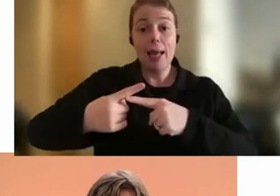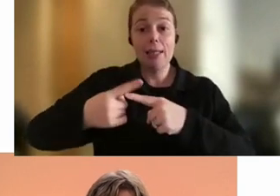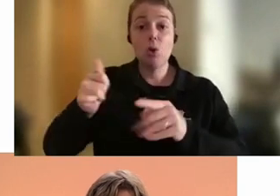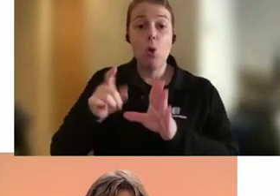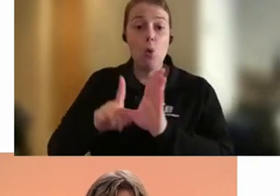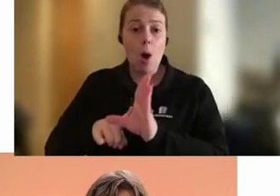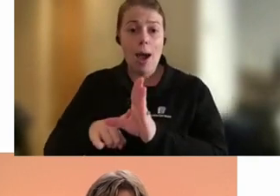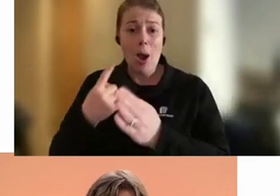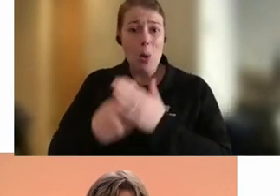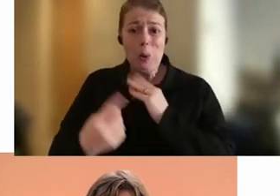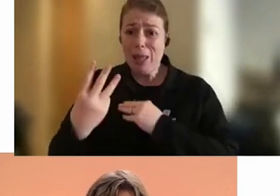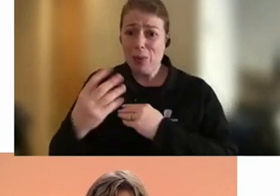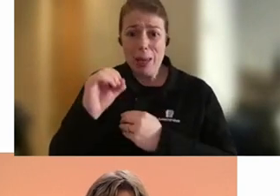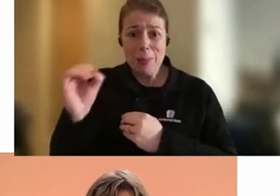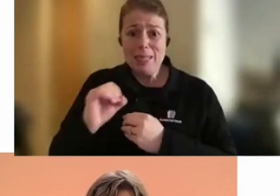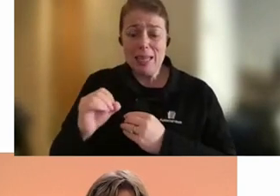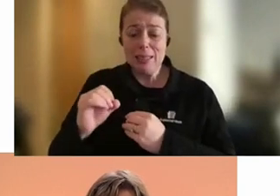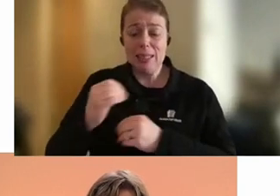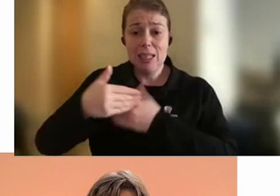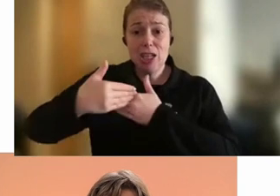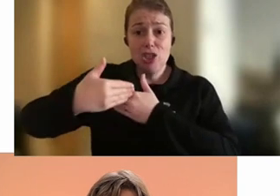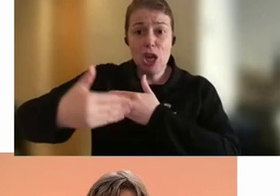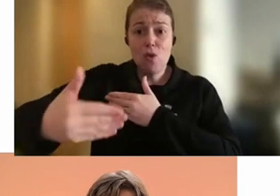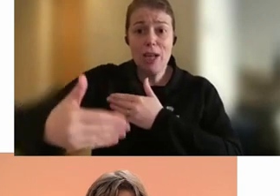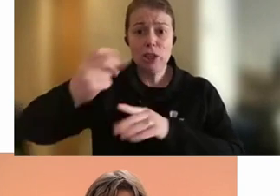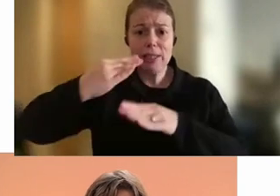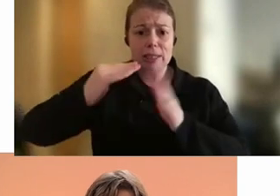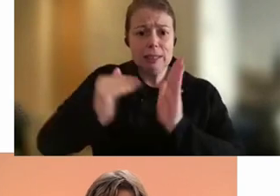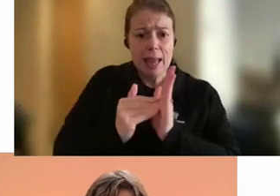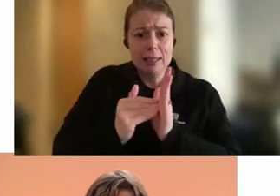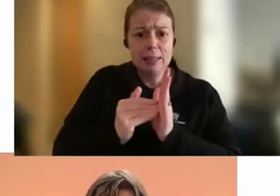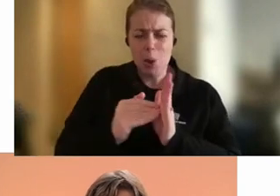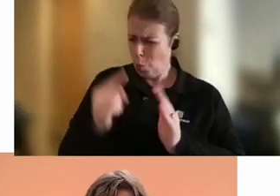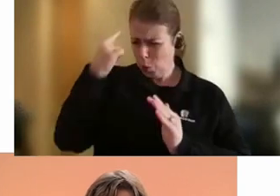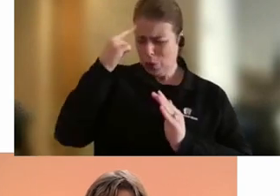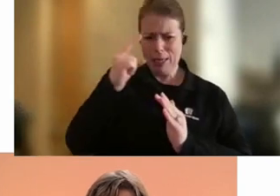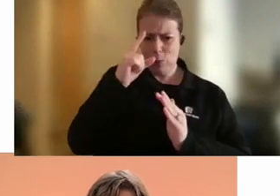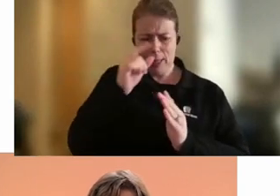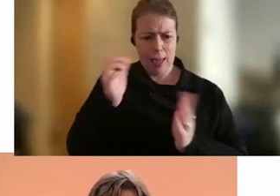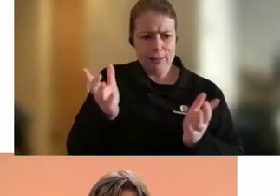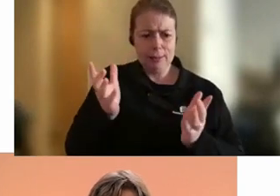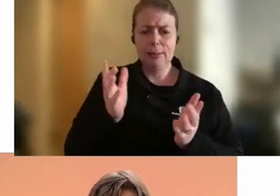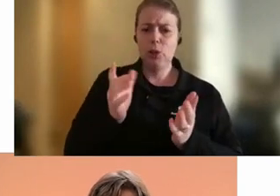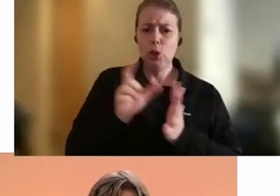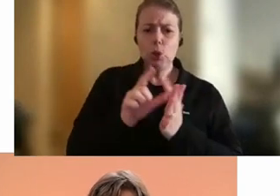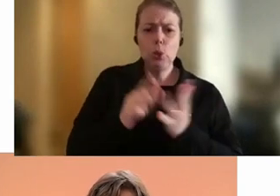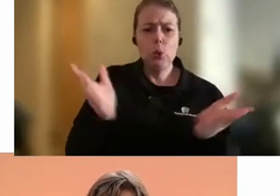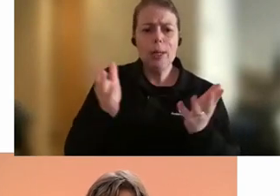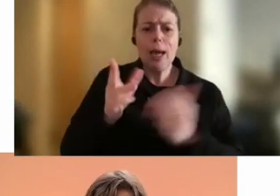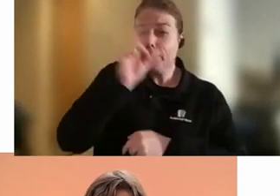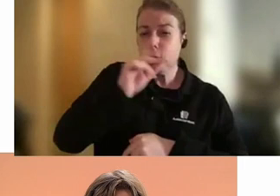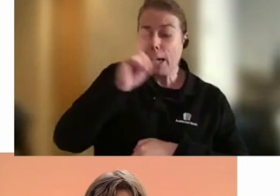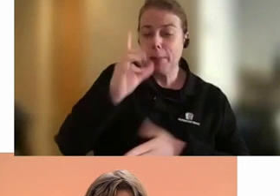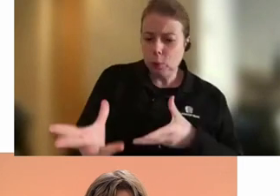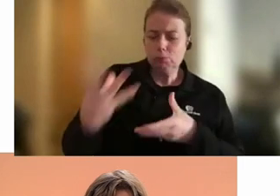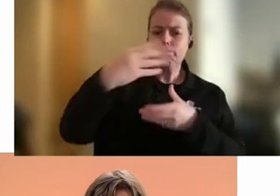being in the Generation Z. Instead, what do you think we can be doing to encourage younger people to join the public service and to share their skills